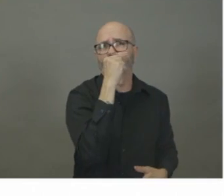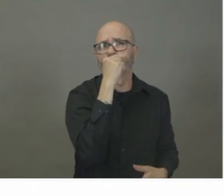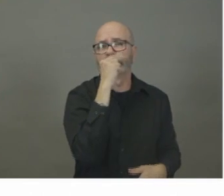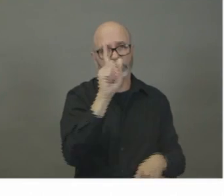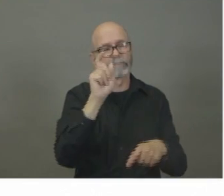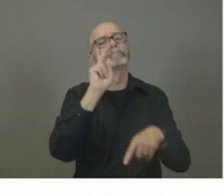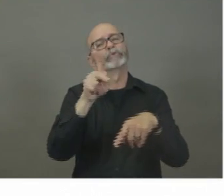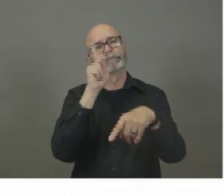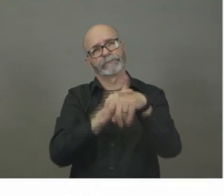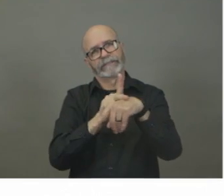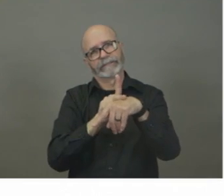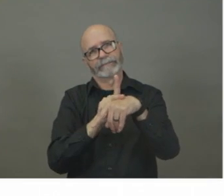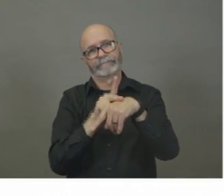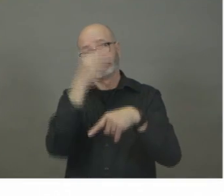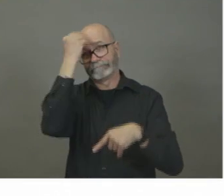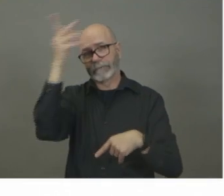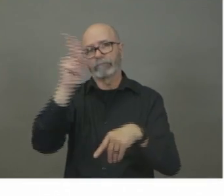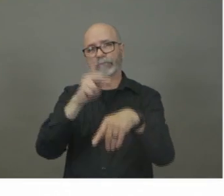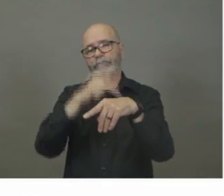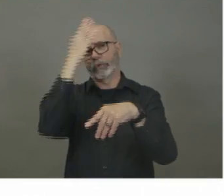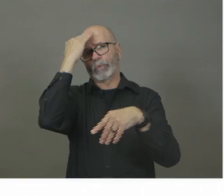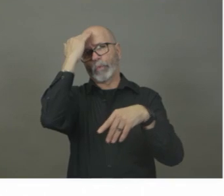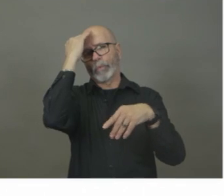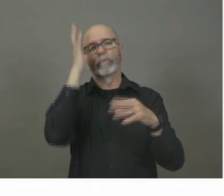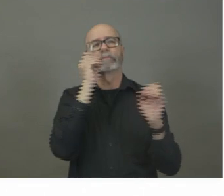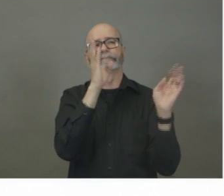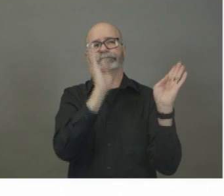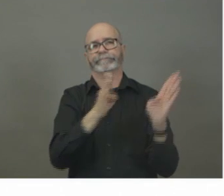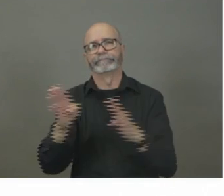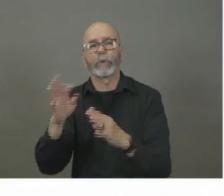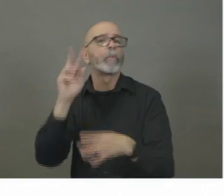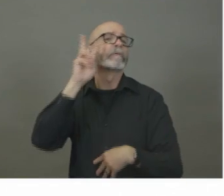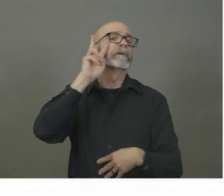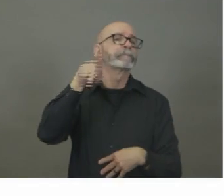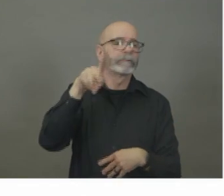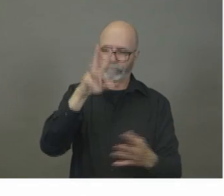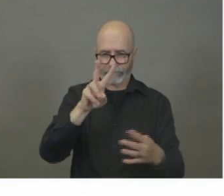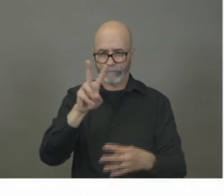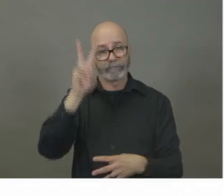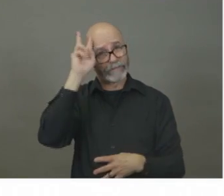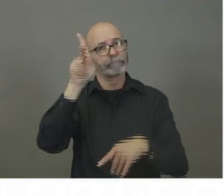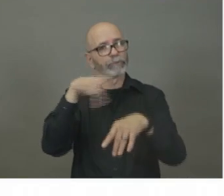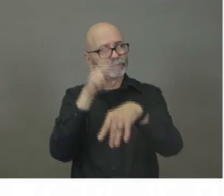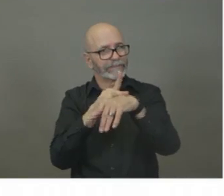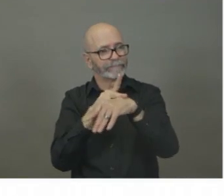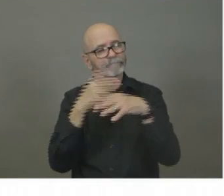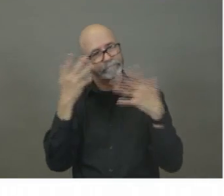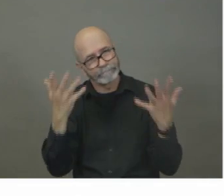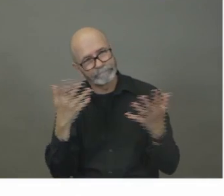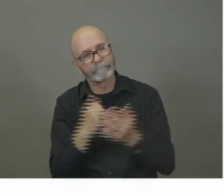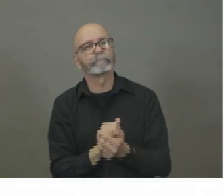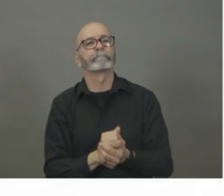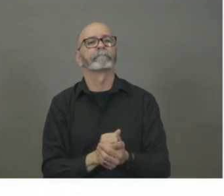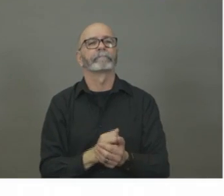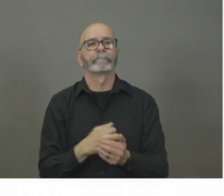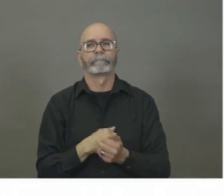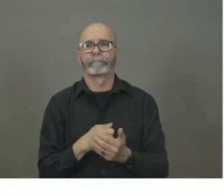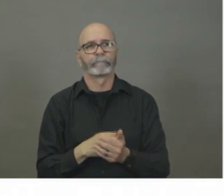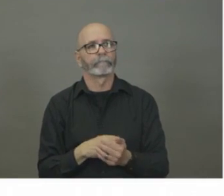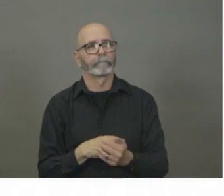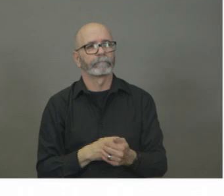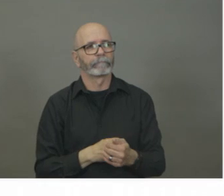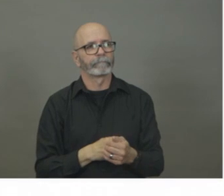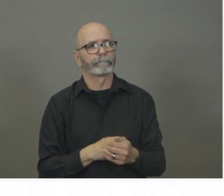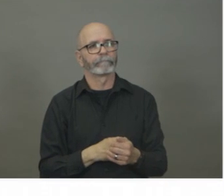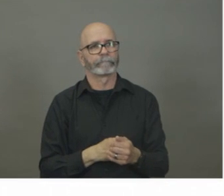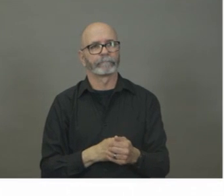into the deputy minister. And that information has been gathered now, being gathered now. We have time for two more questions. Go ahead, Shaw. Why does it, uh,